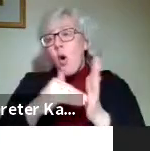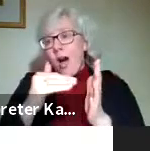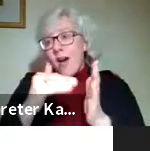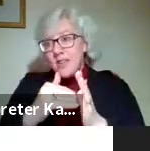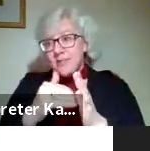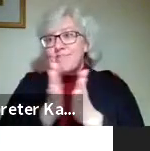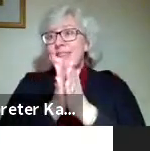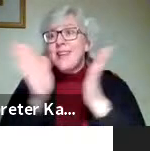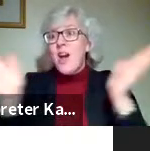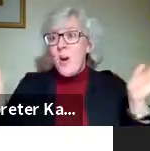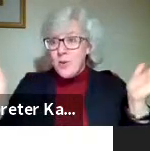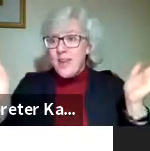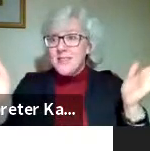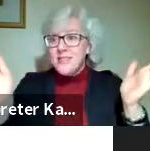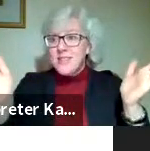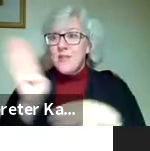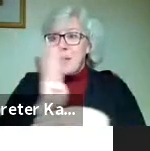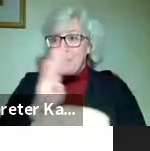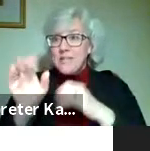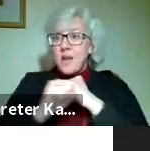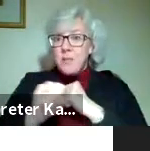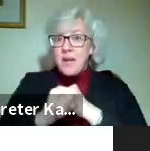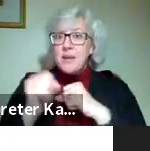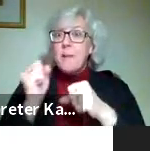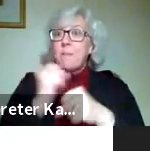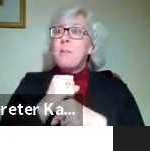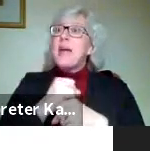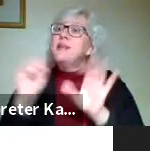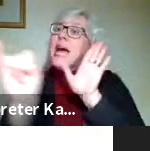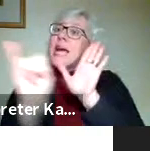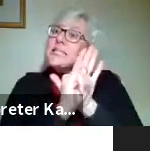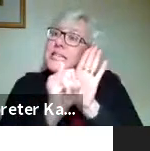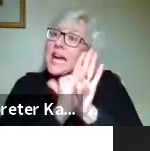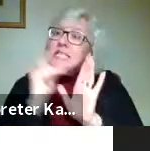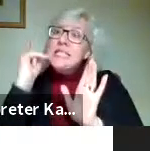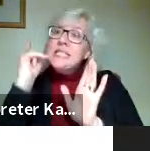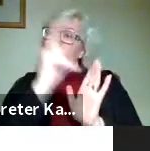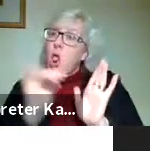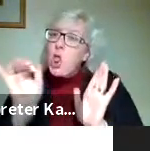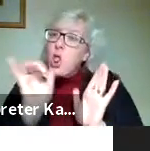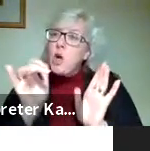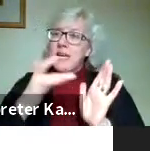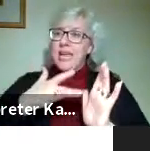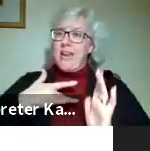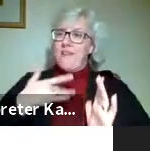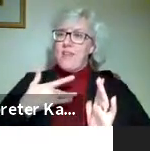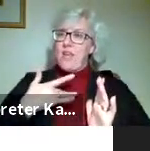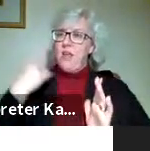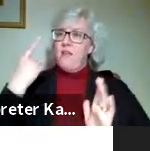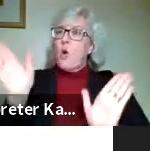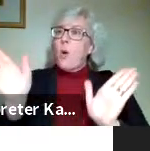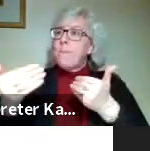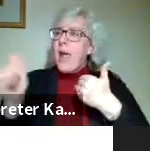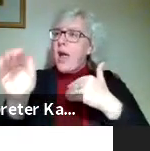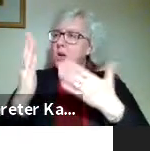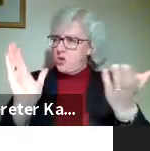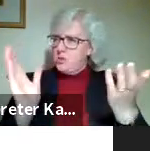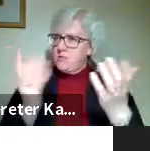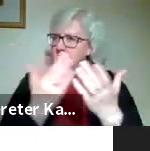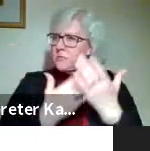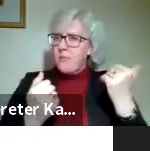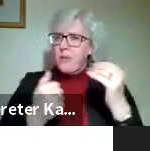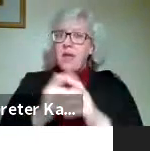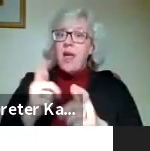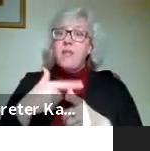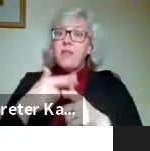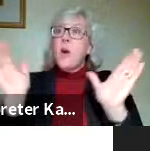comprehensive campaign will start with creating an identity, a look, and a feel for a packaging project that the student